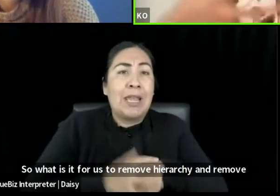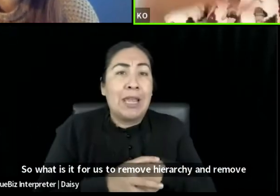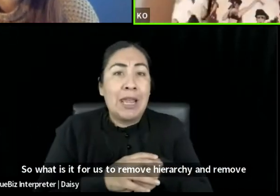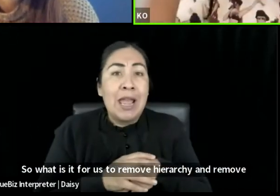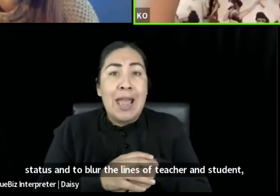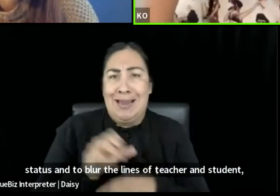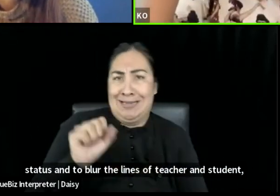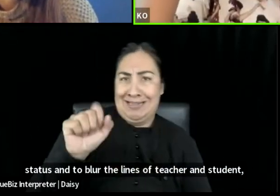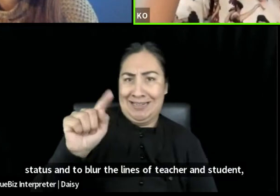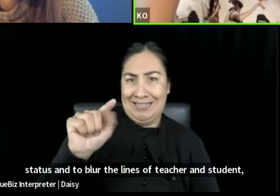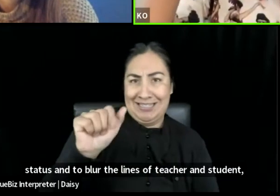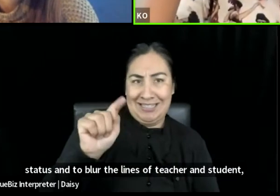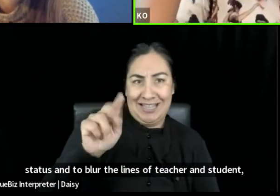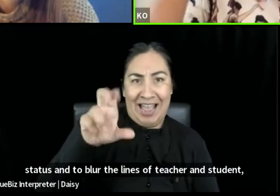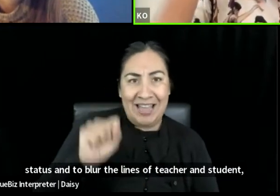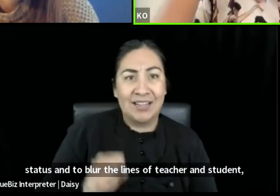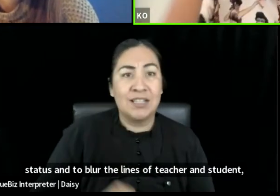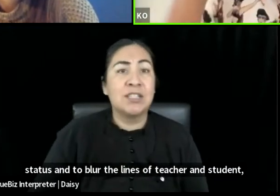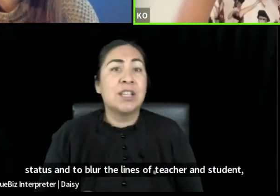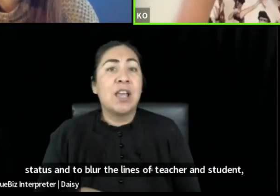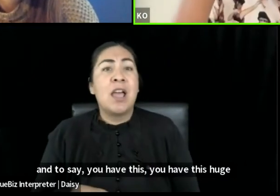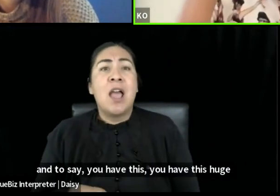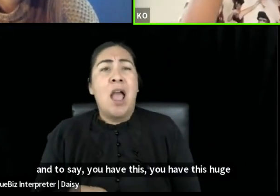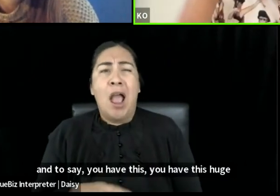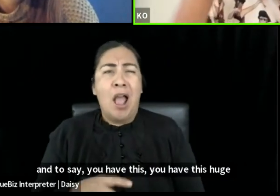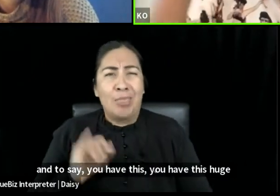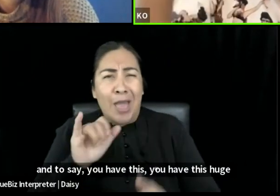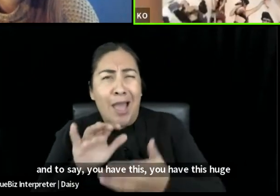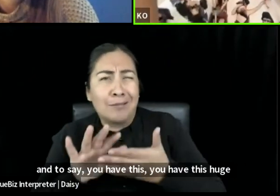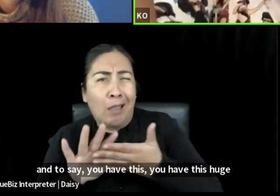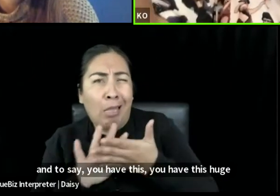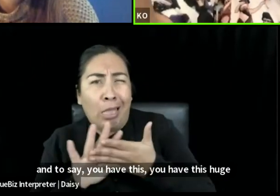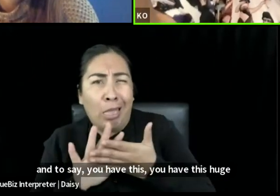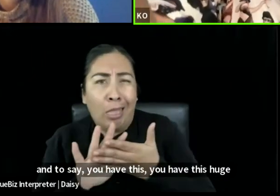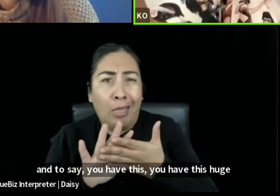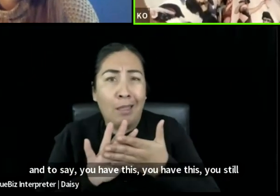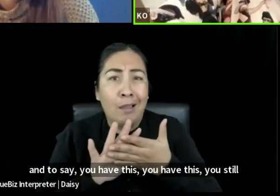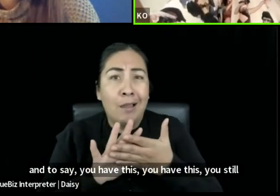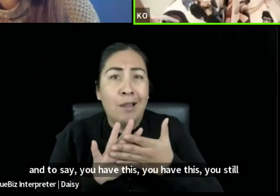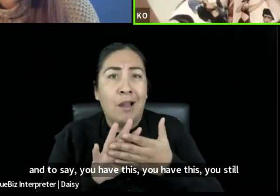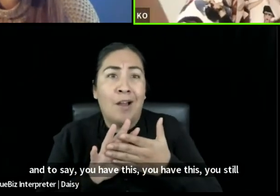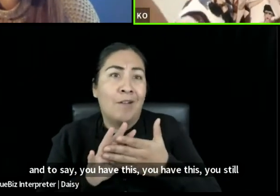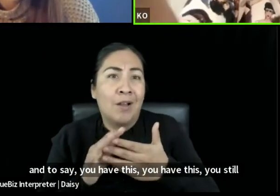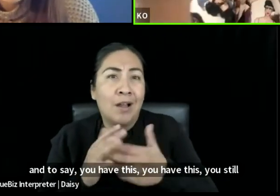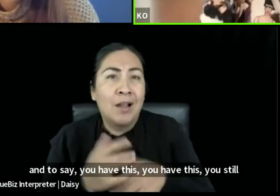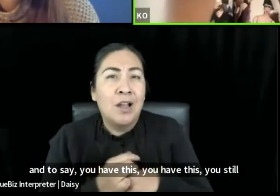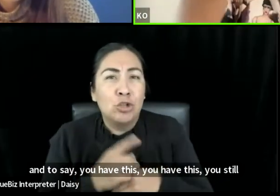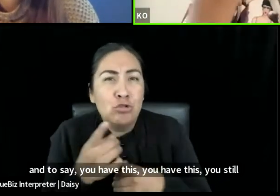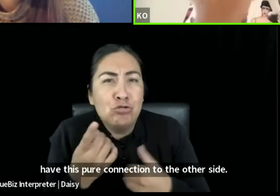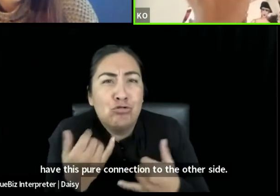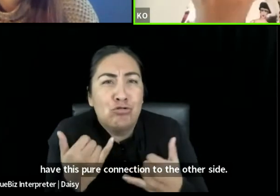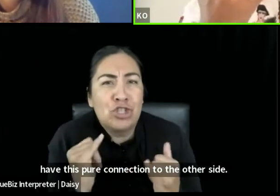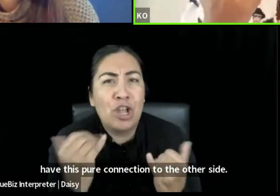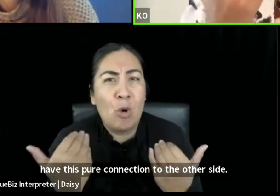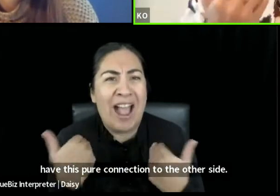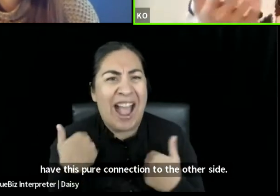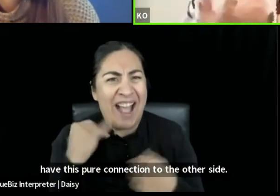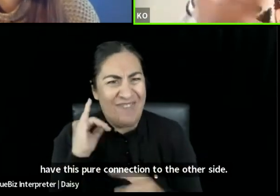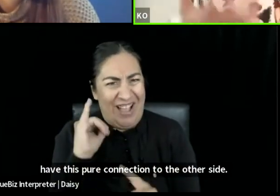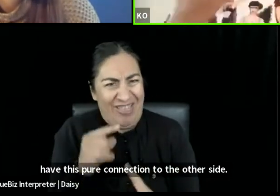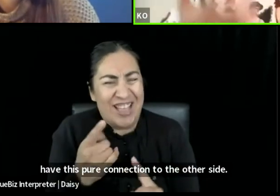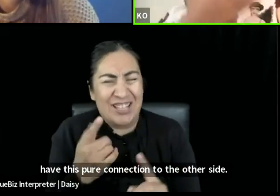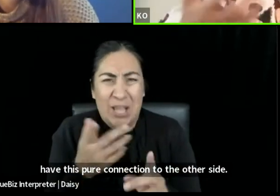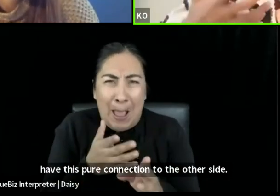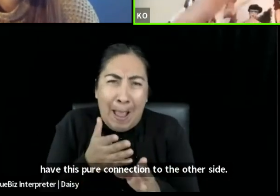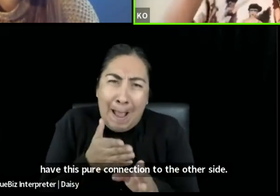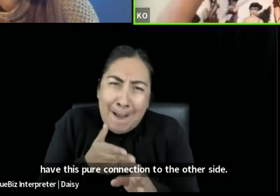say, you have this, you have this, you still have this pure connection to the other side, bring it with you in here. And I will